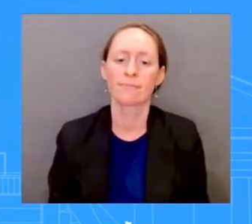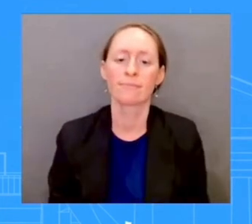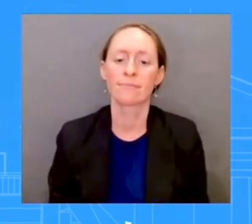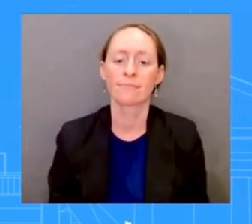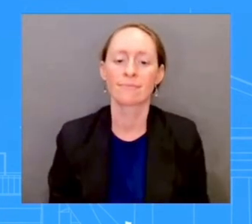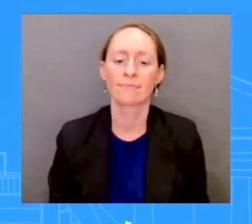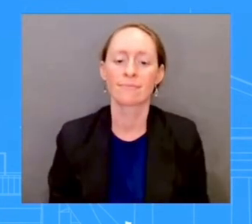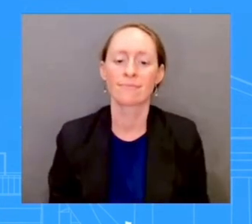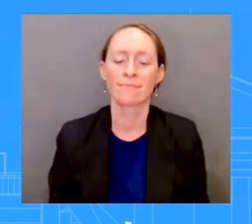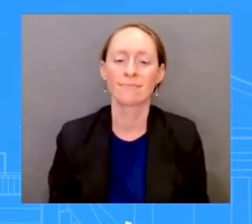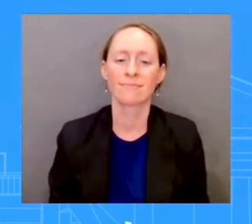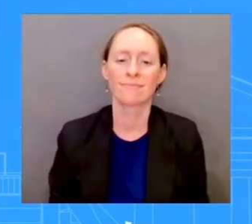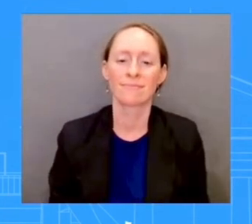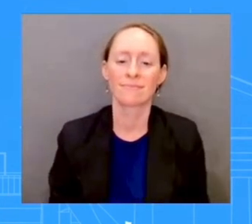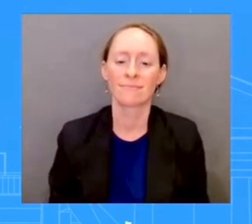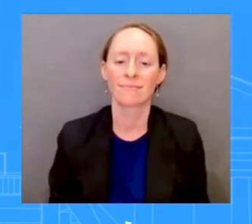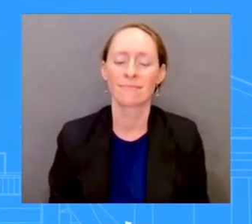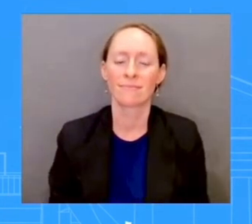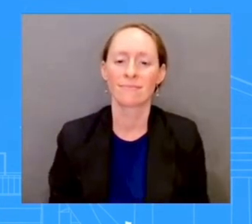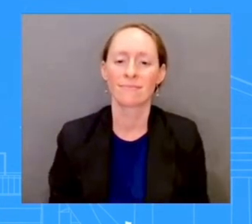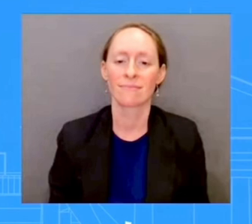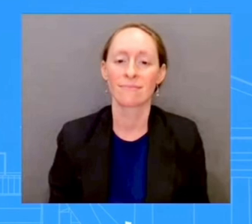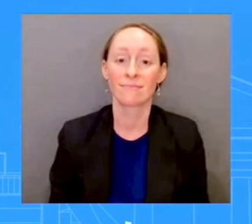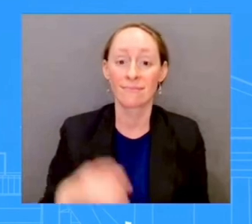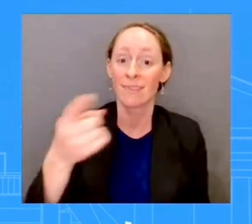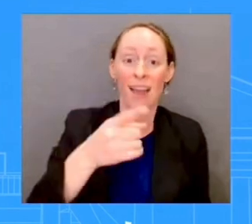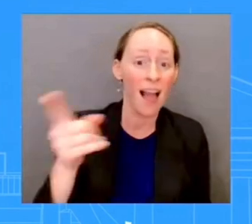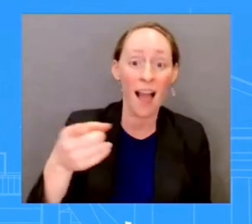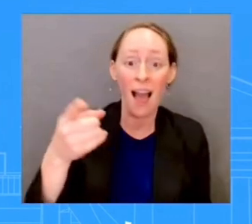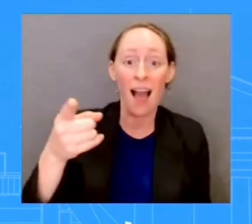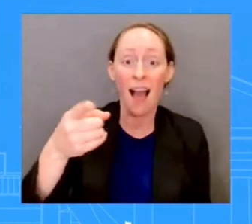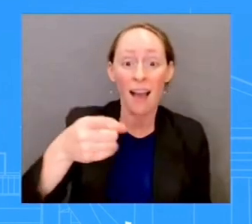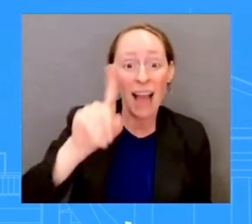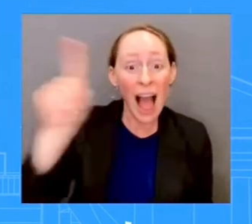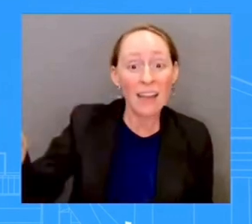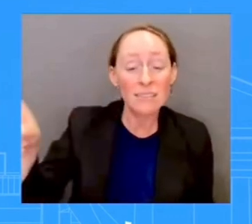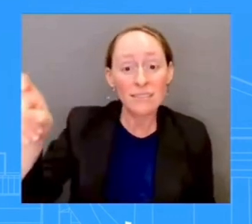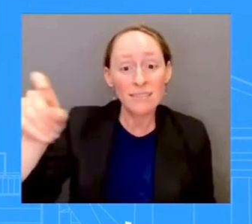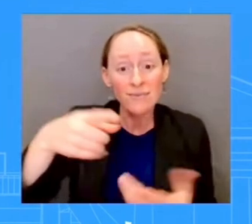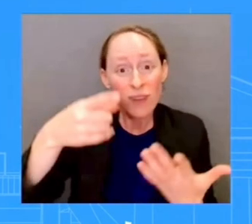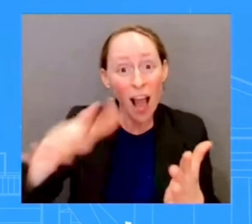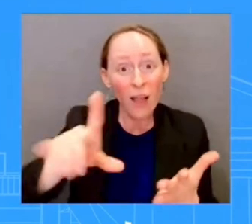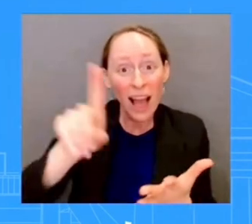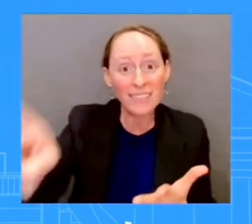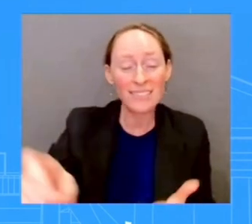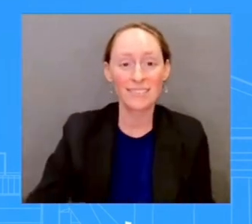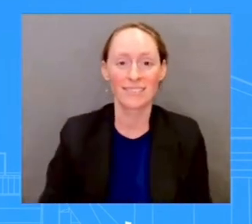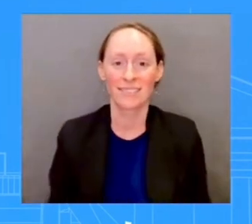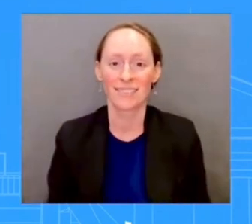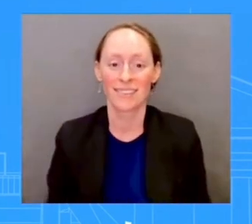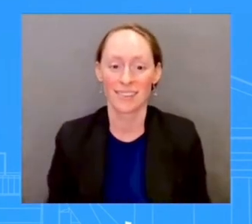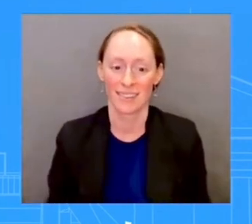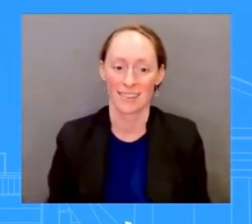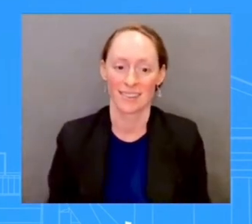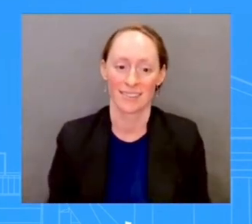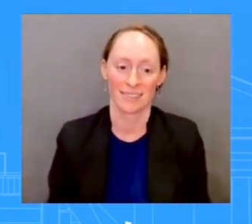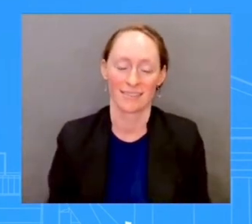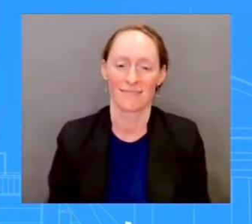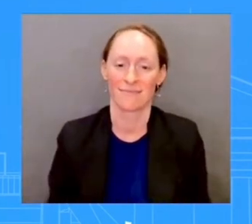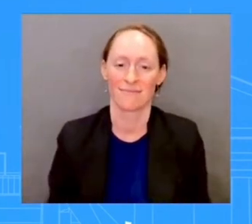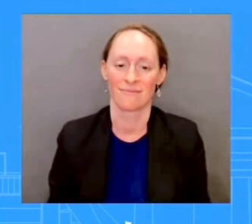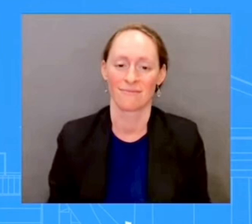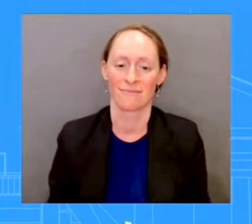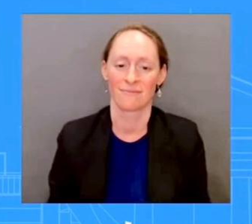got to ask the president a question today. Go ahead, Alex. Go ahead, Alex. How concerned is the White House about a new COVID